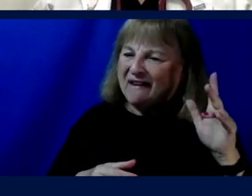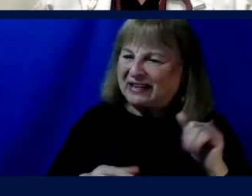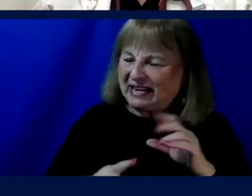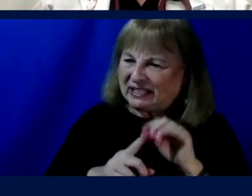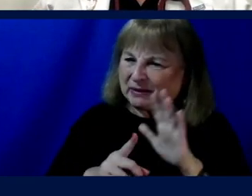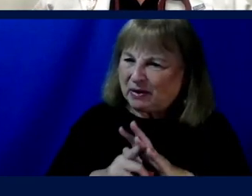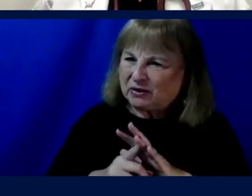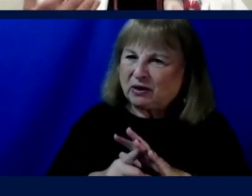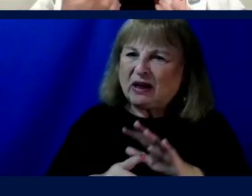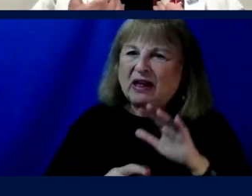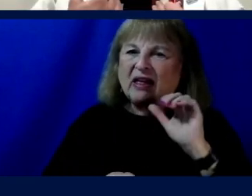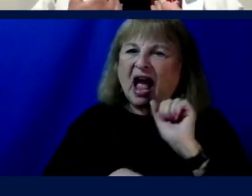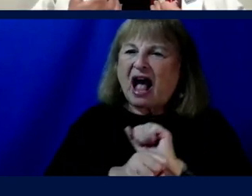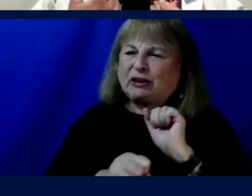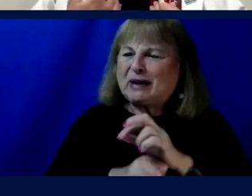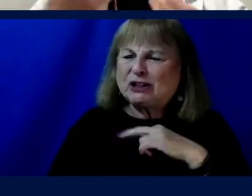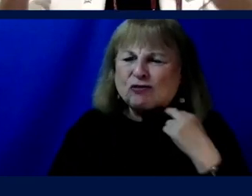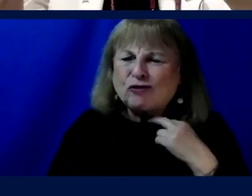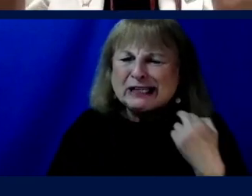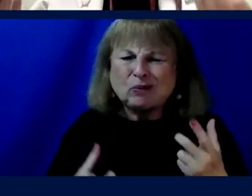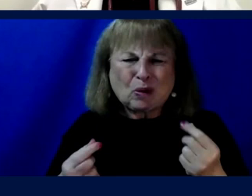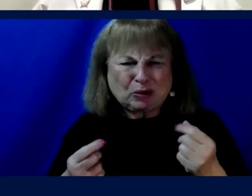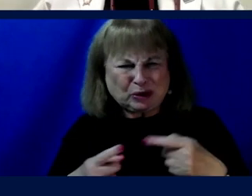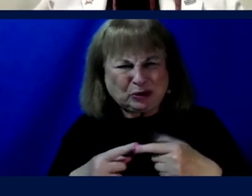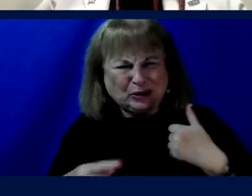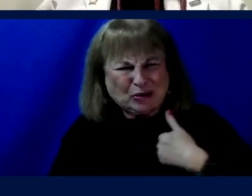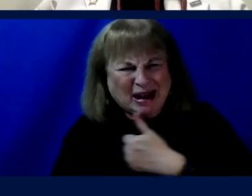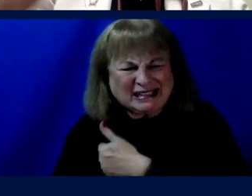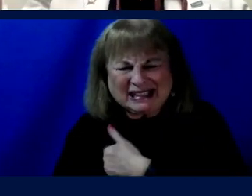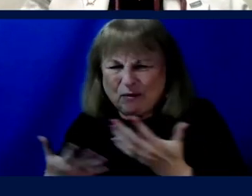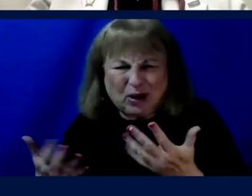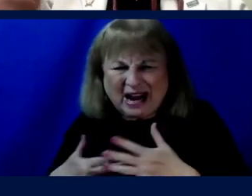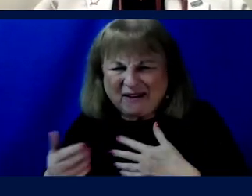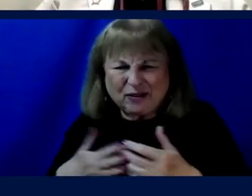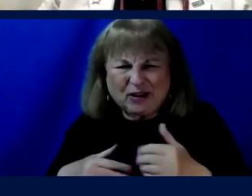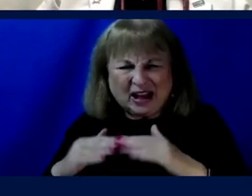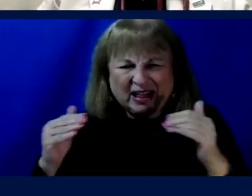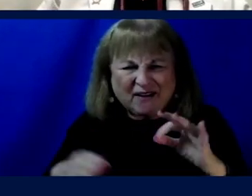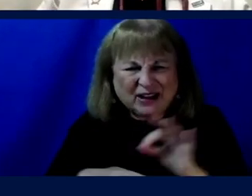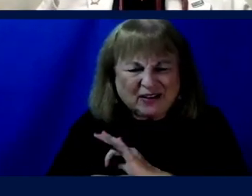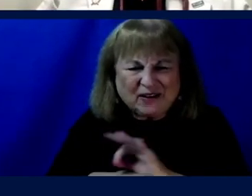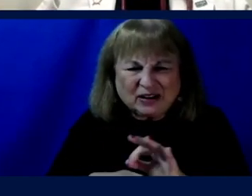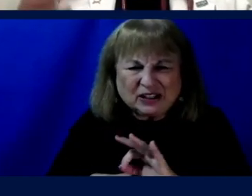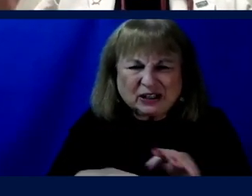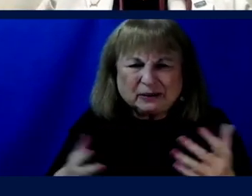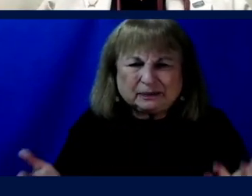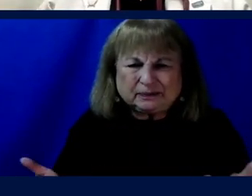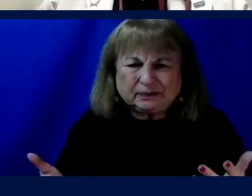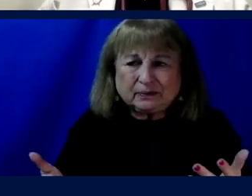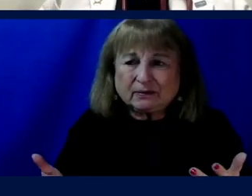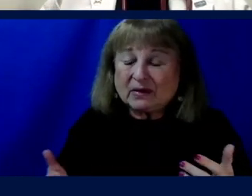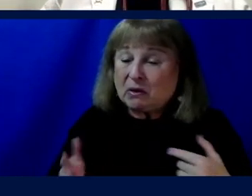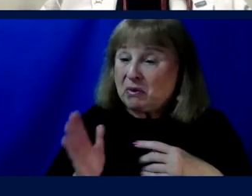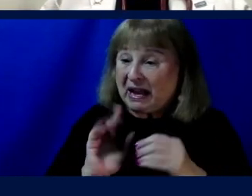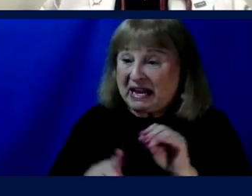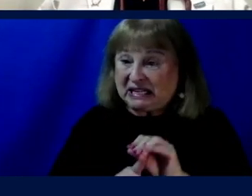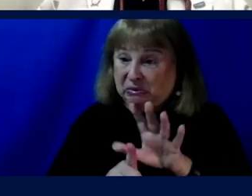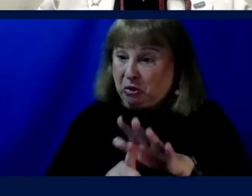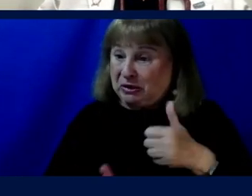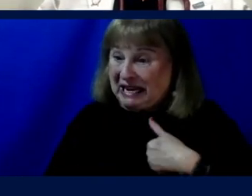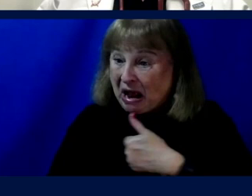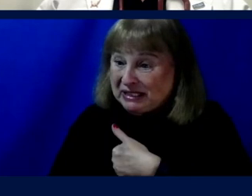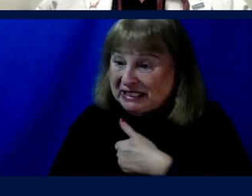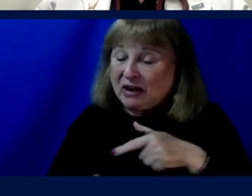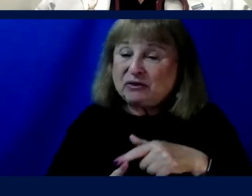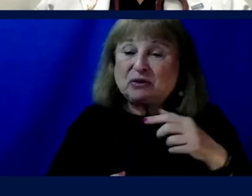occupational risks? What are we doing to ourselves, whatever our level of function to go into microgravity? We're exposing ourselves to the